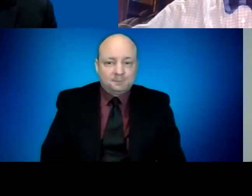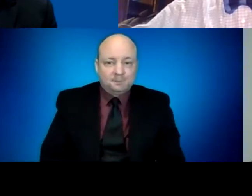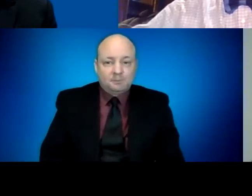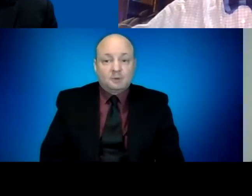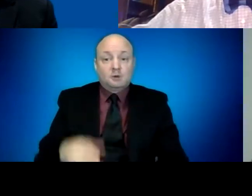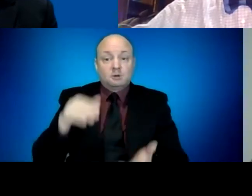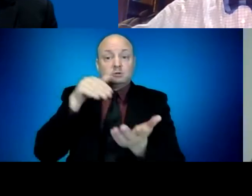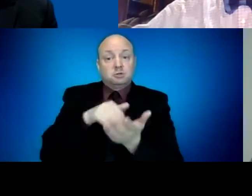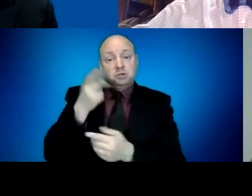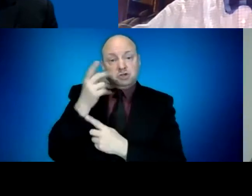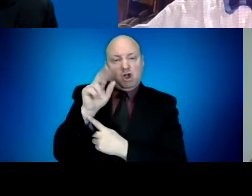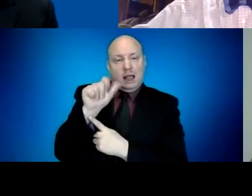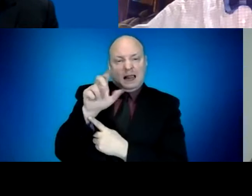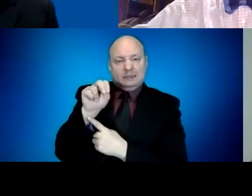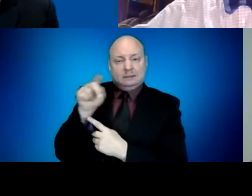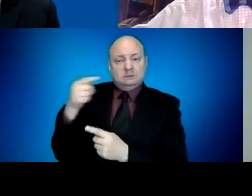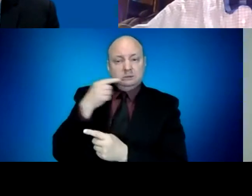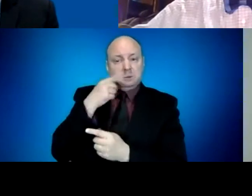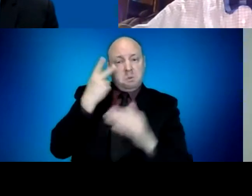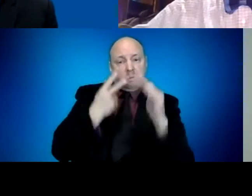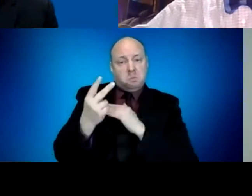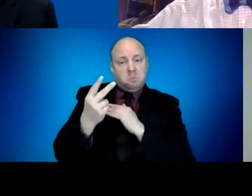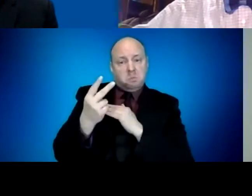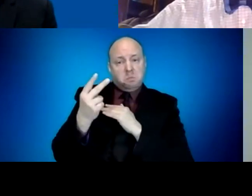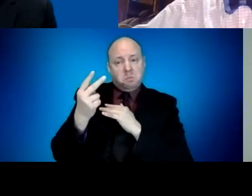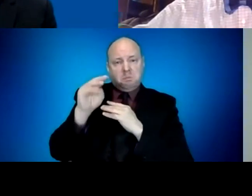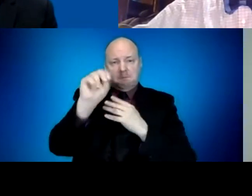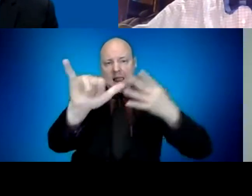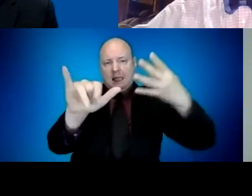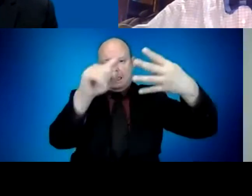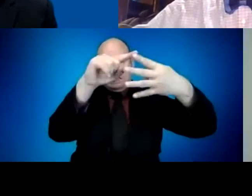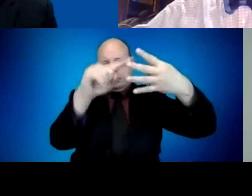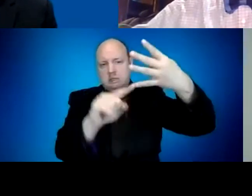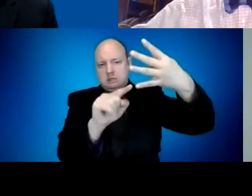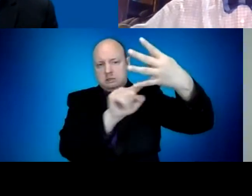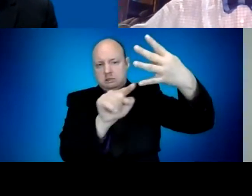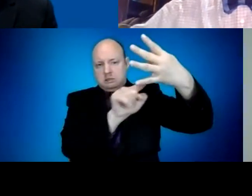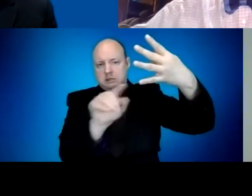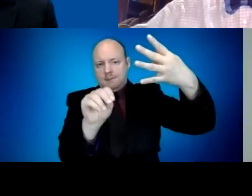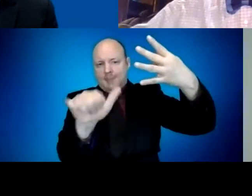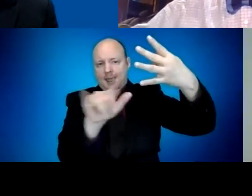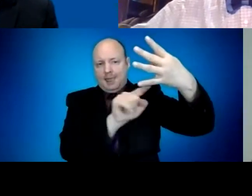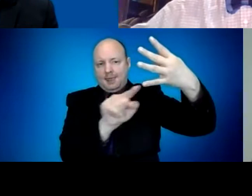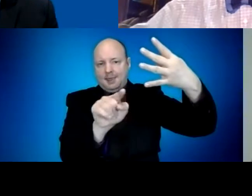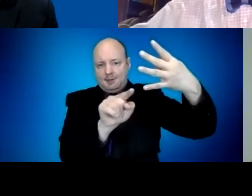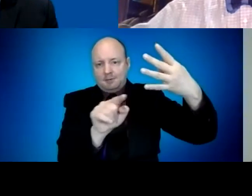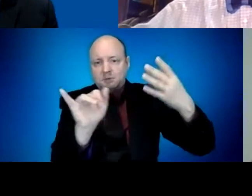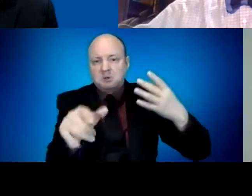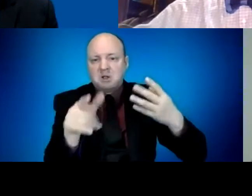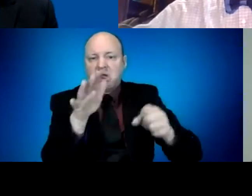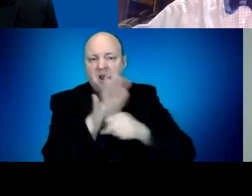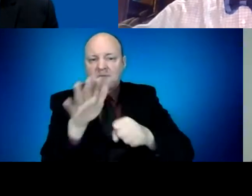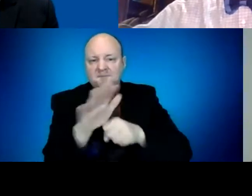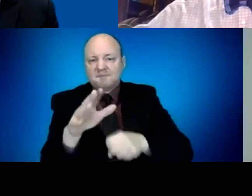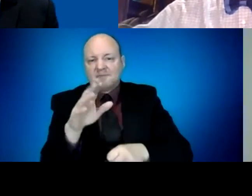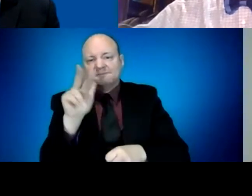doses to vaccinate all eligible Oregonians. We know we have the capacity to administer vaccines so that by the beginning of June,